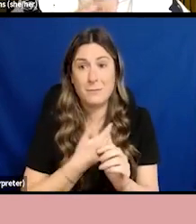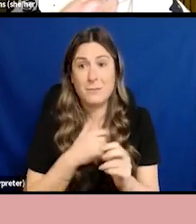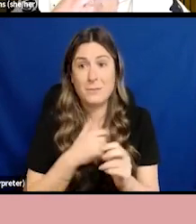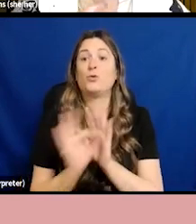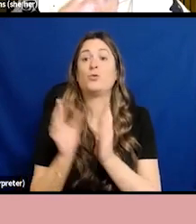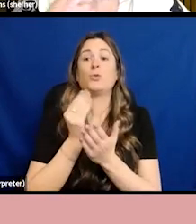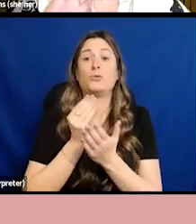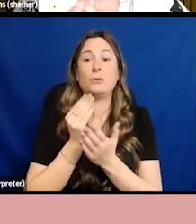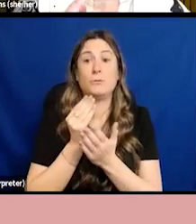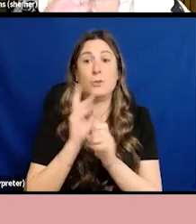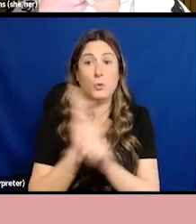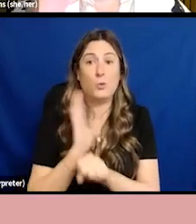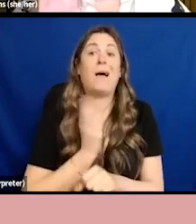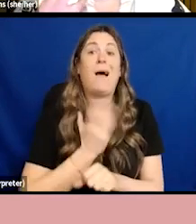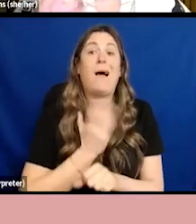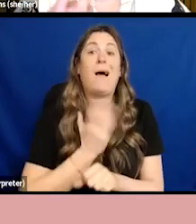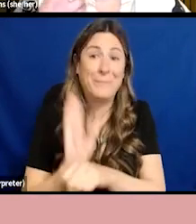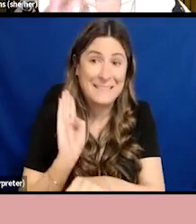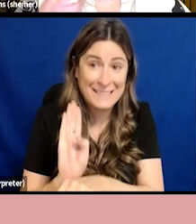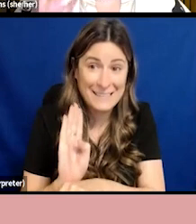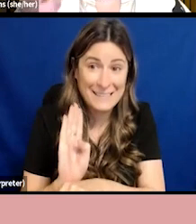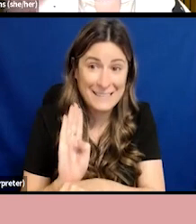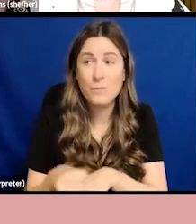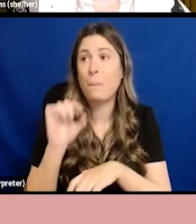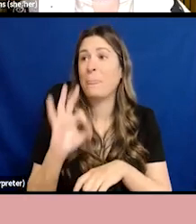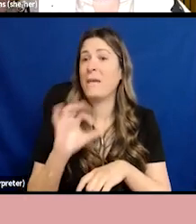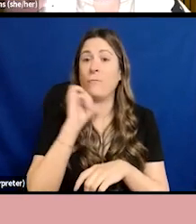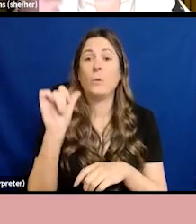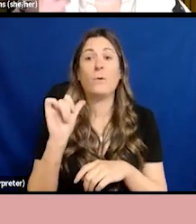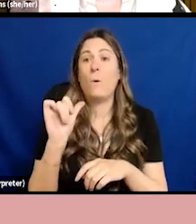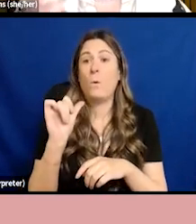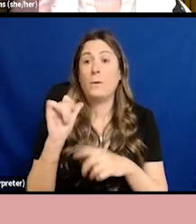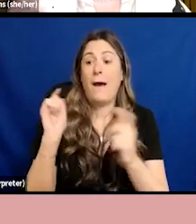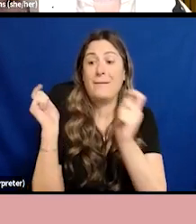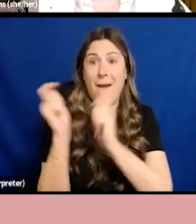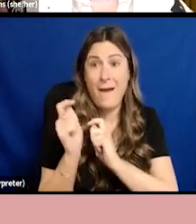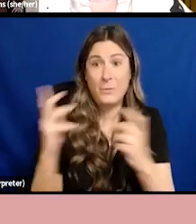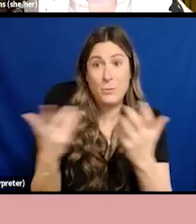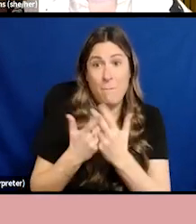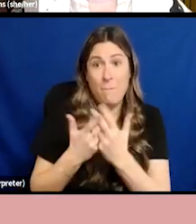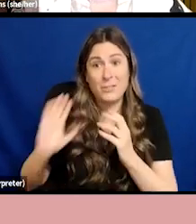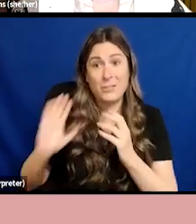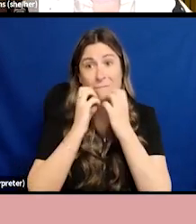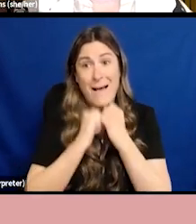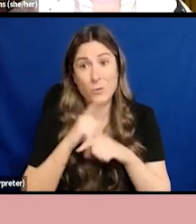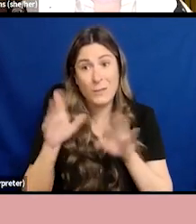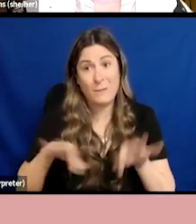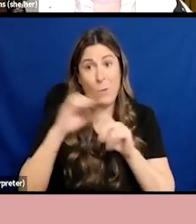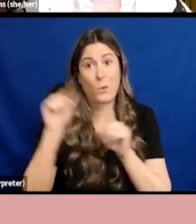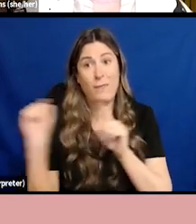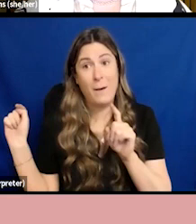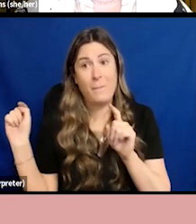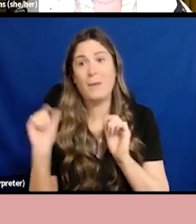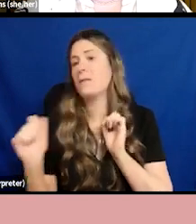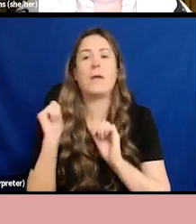And if we don't adapt and take on board the things that matter to them, then they won't continue to choose us and our businesses will not